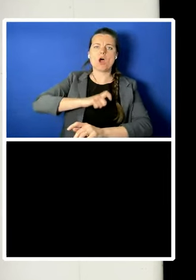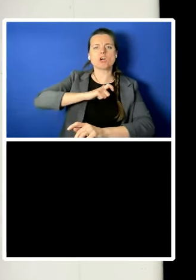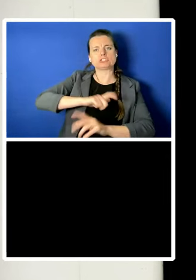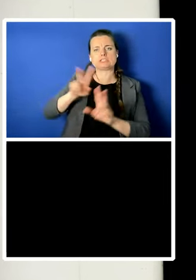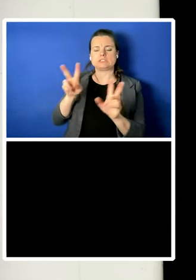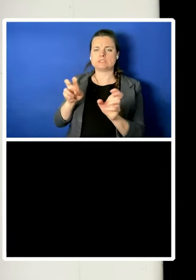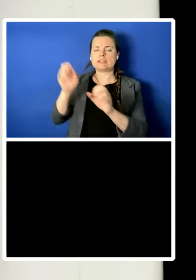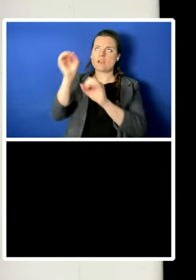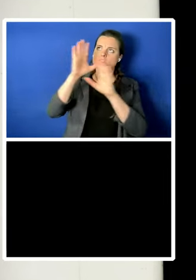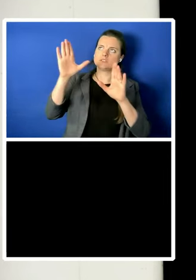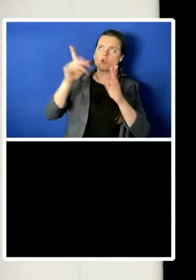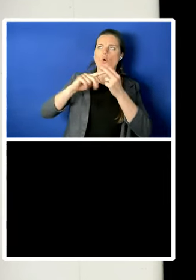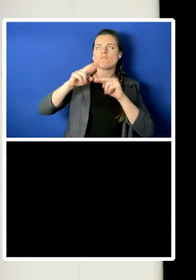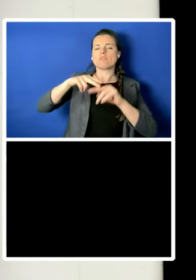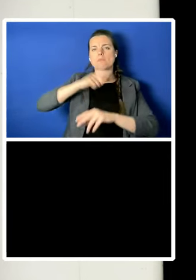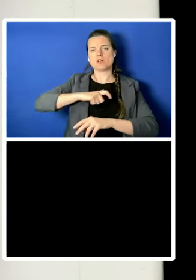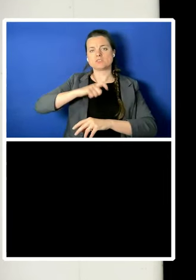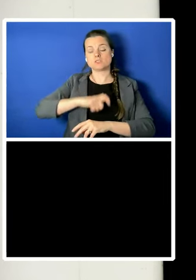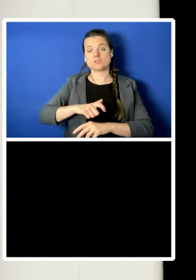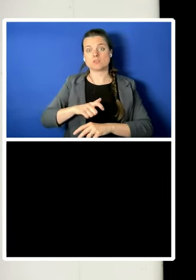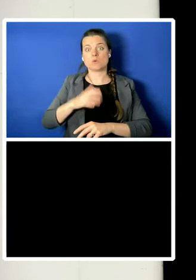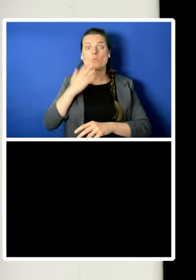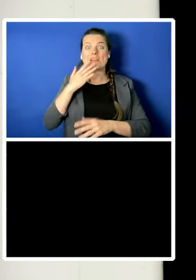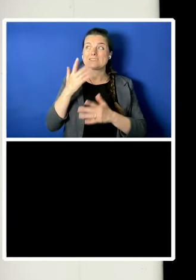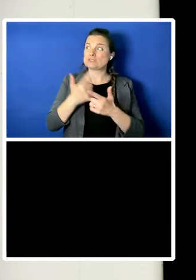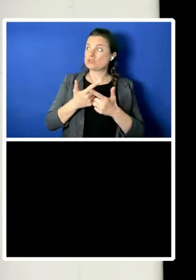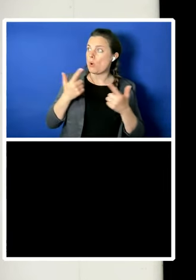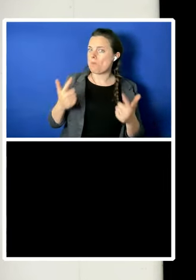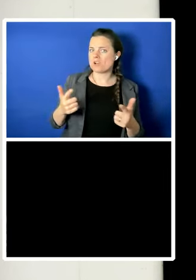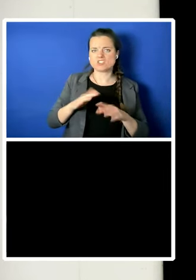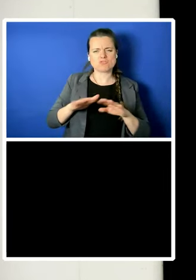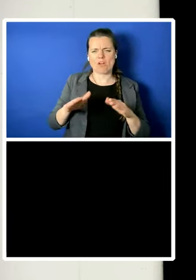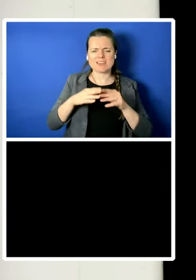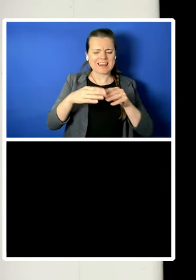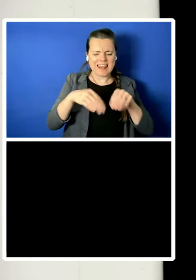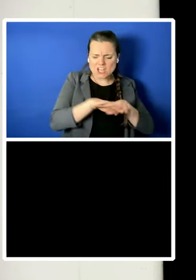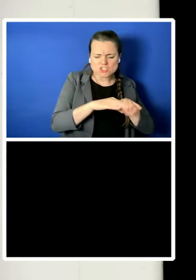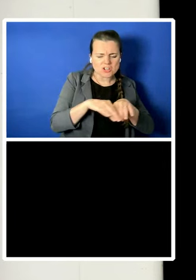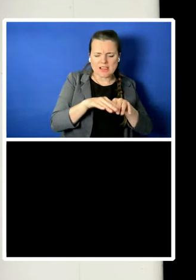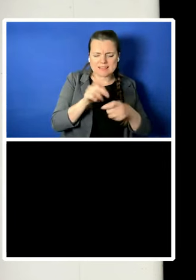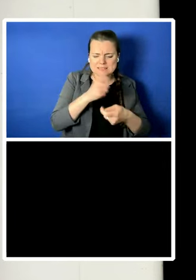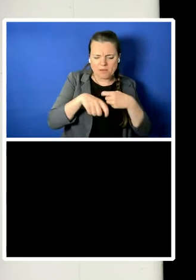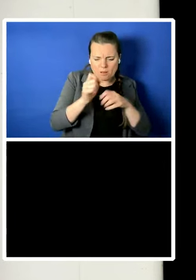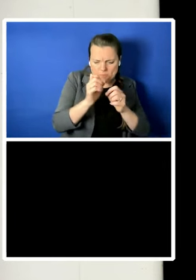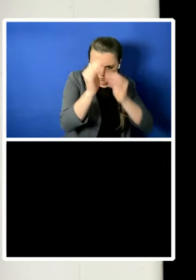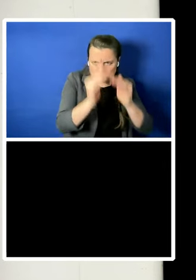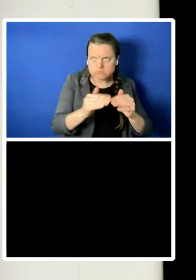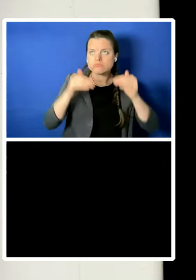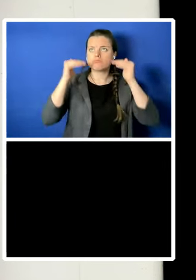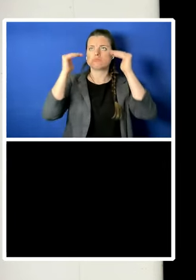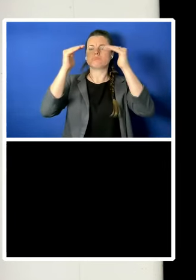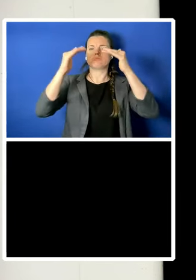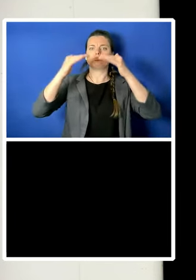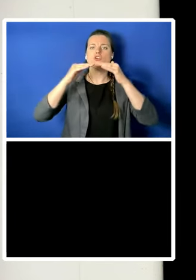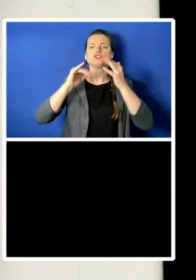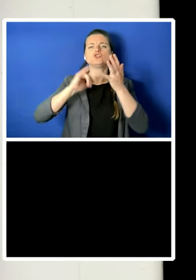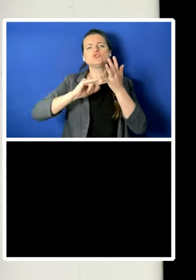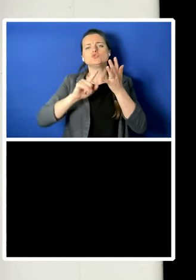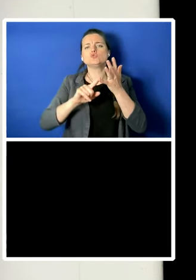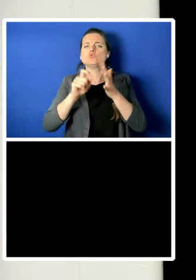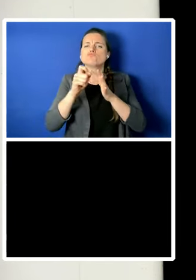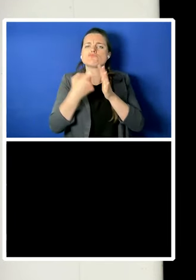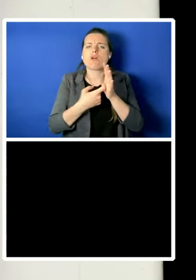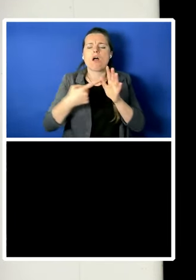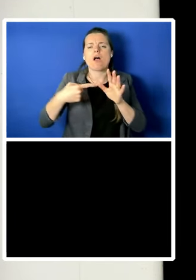supranational so must be at least some of the means of holding power to account.